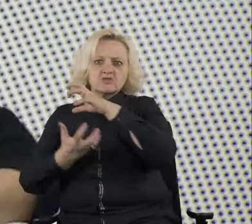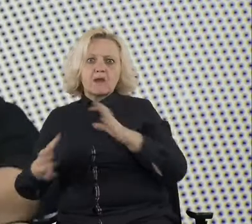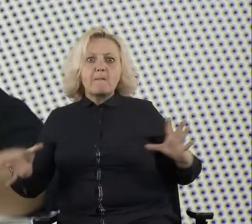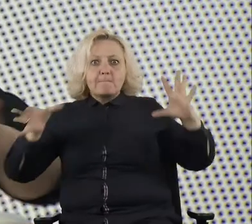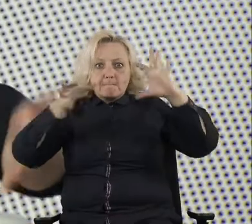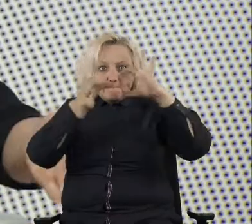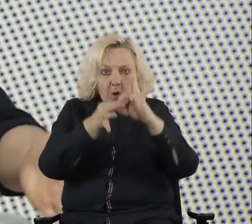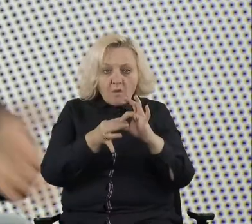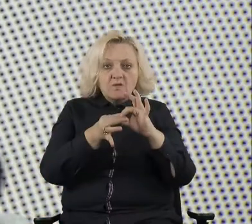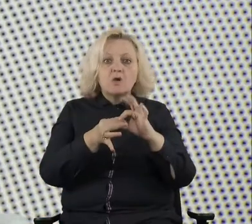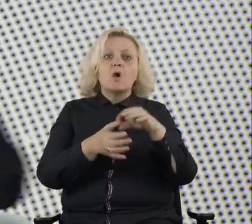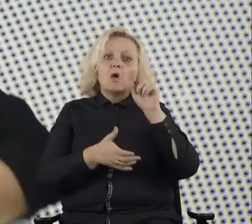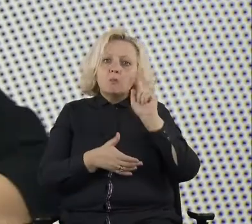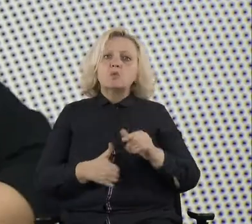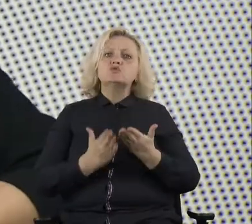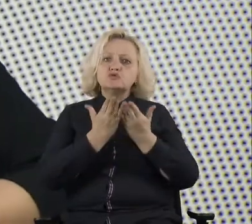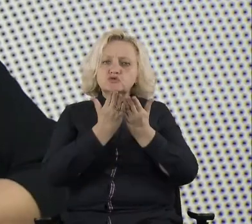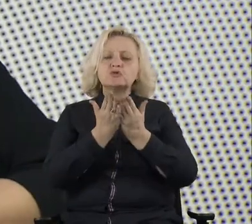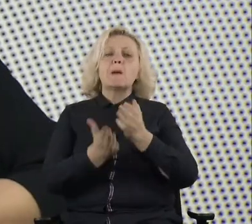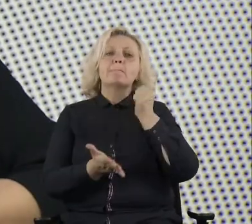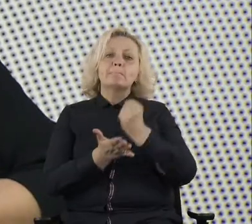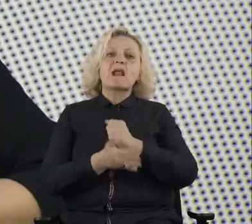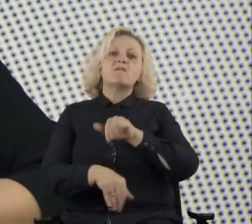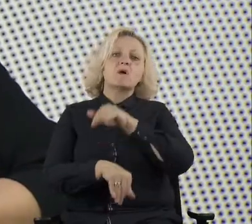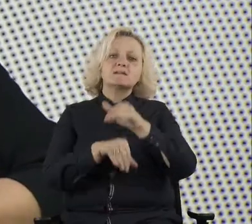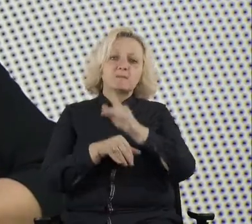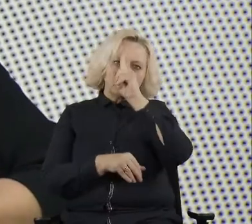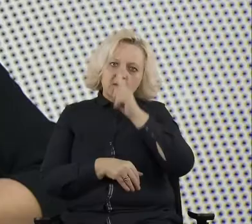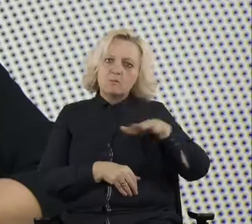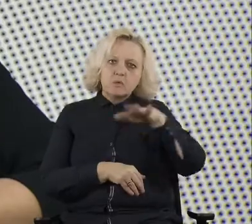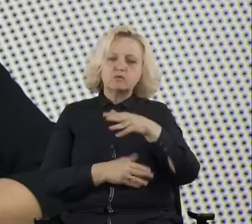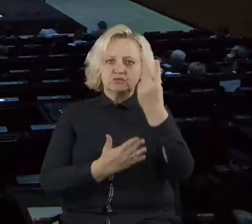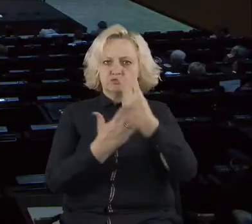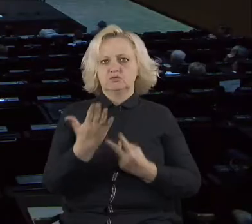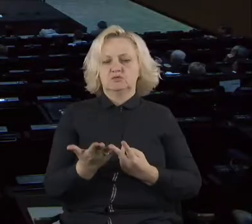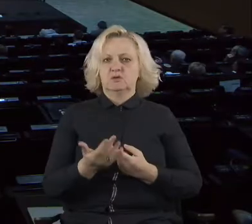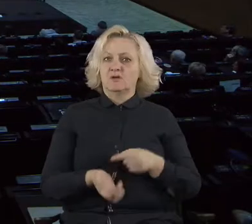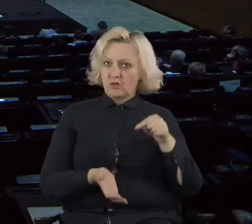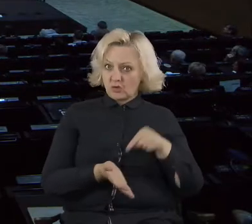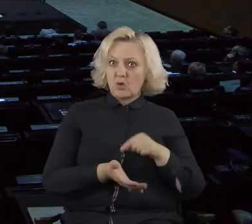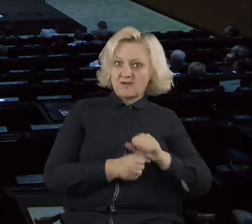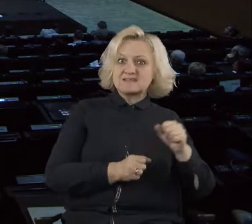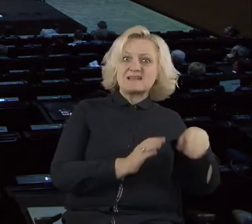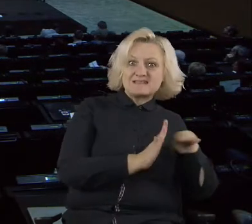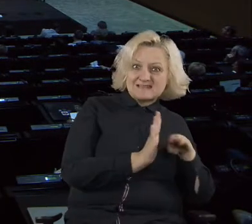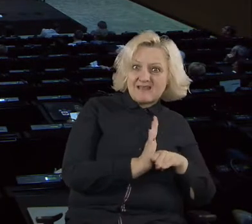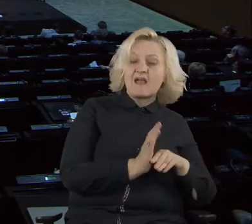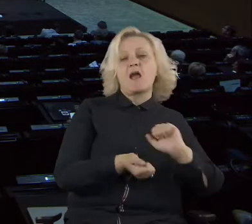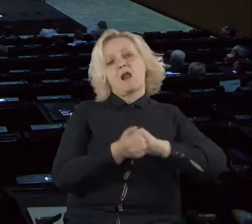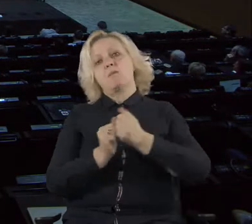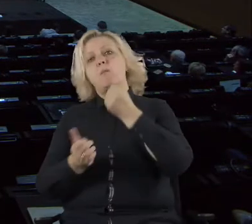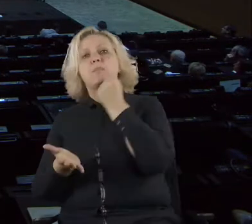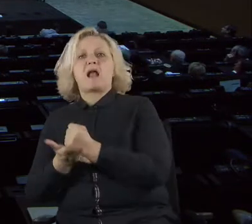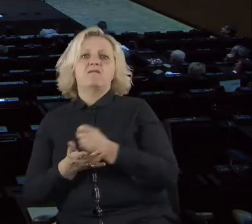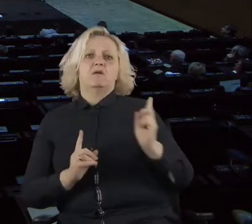asking for, is it a rule or law? And I spent half a year at the public procurement office, uh,